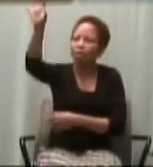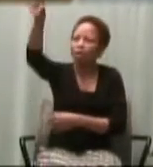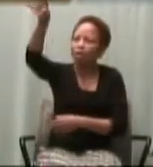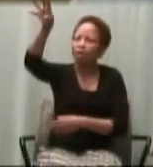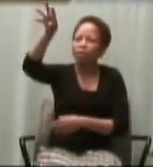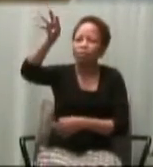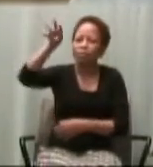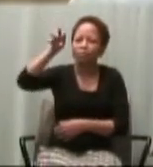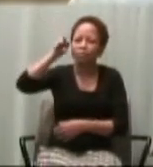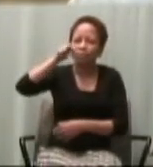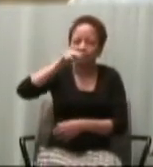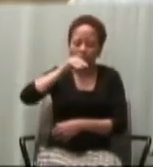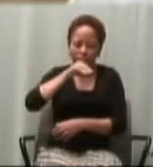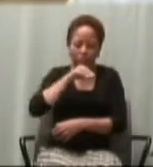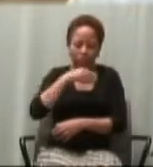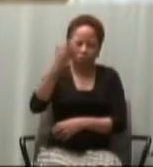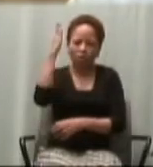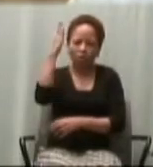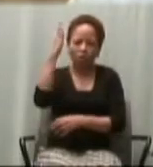says